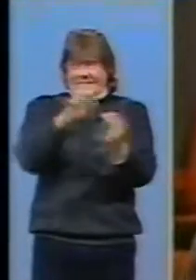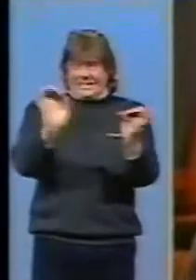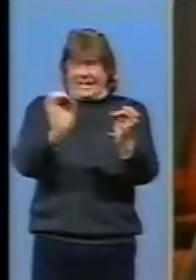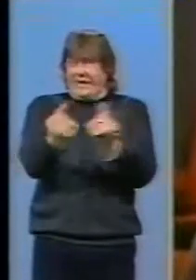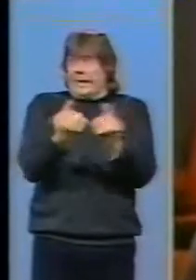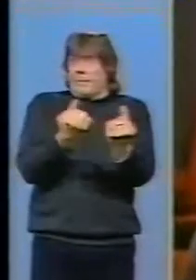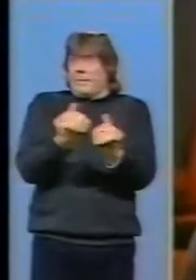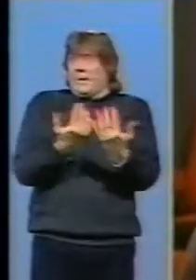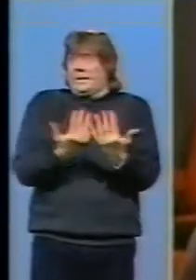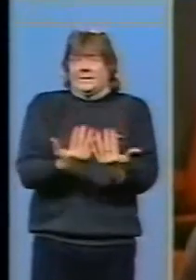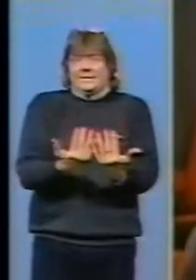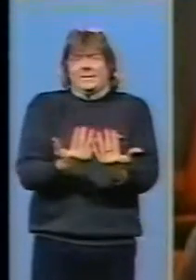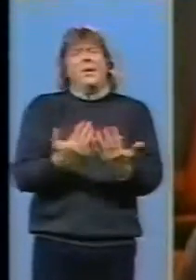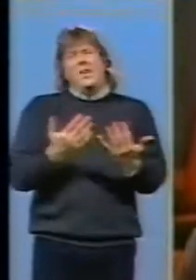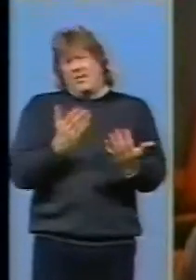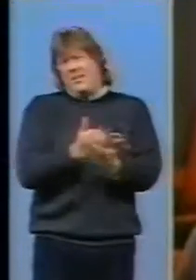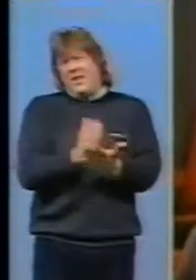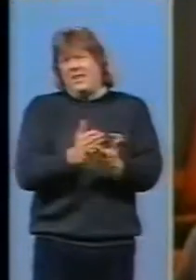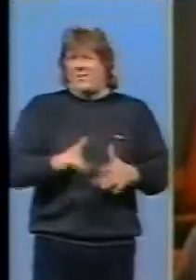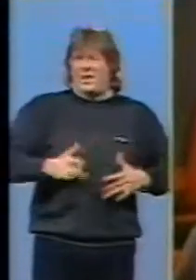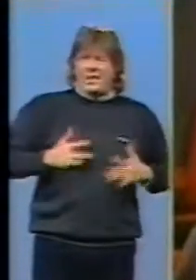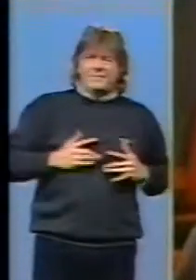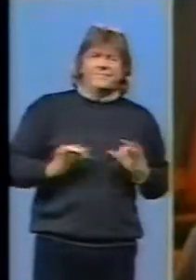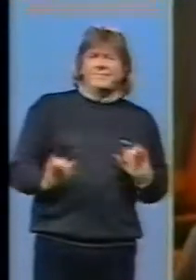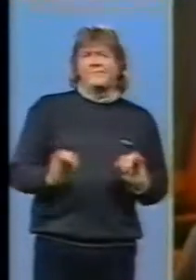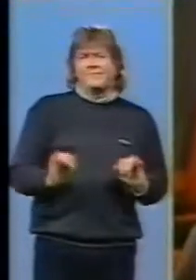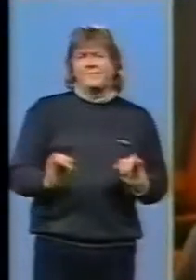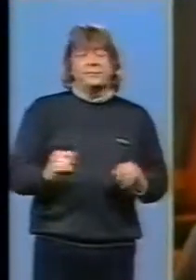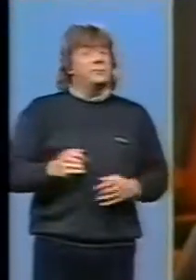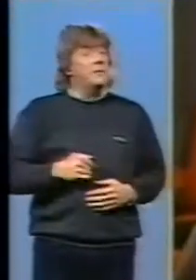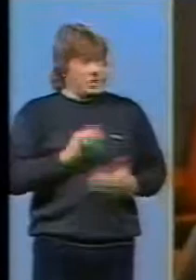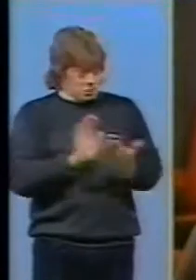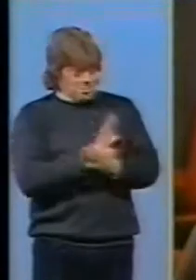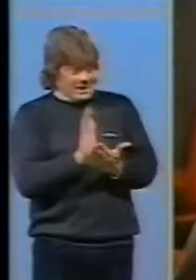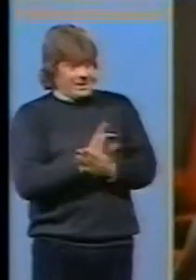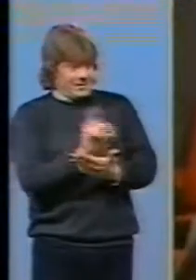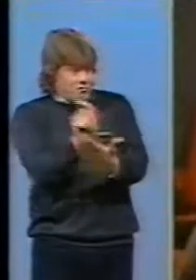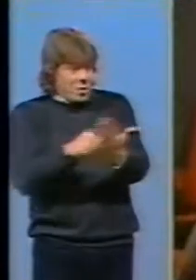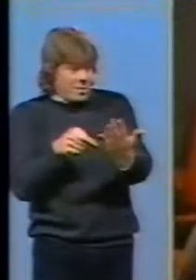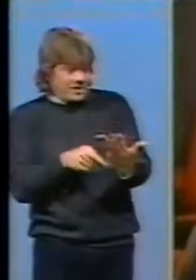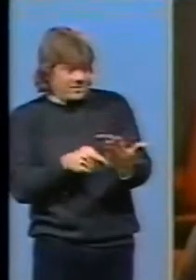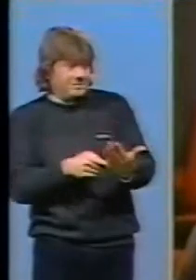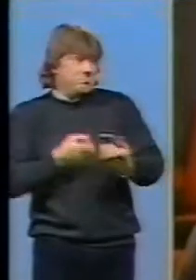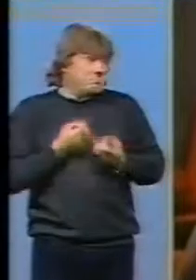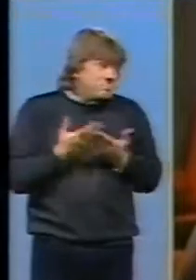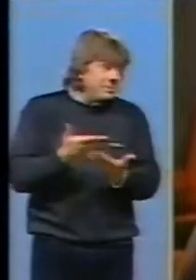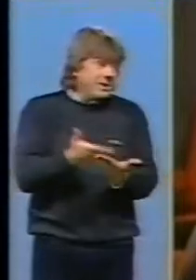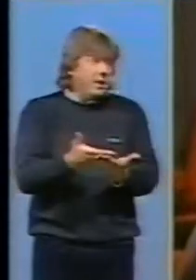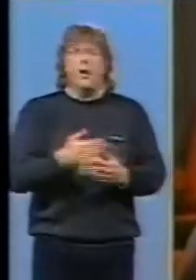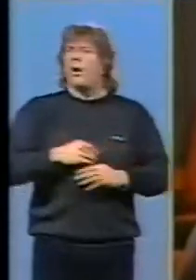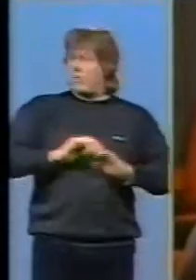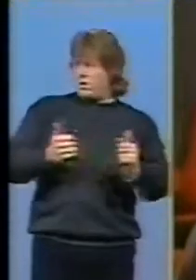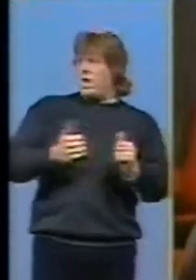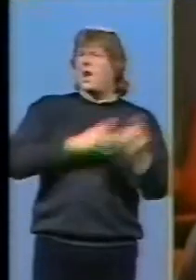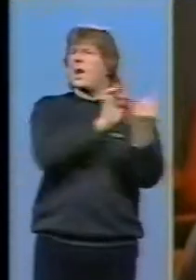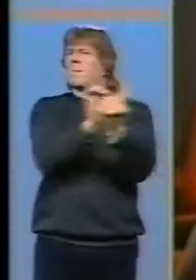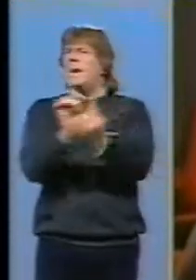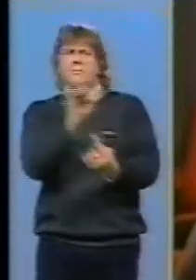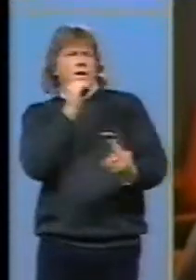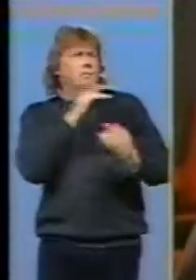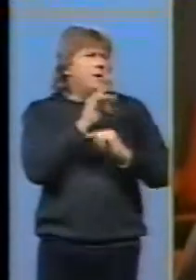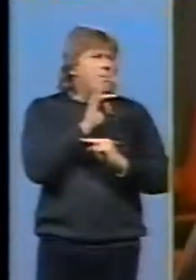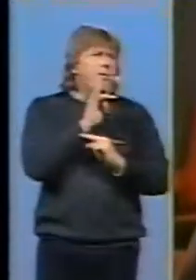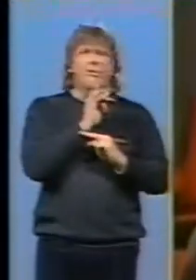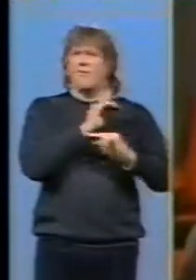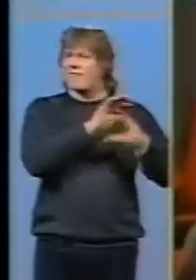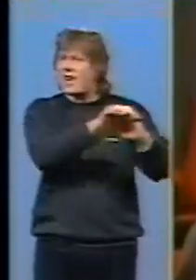coming back towards you that gets quite debilitating yeah, you're glad you did it though? oh yeah I mean, I've met a lot of good people met lots of friends